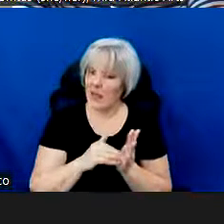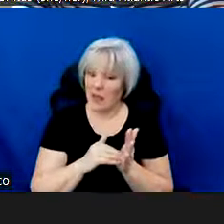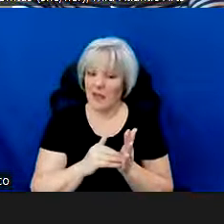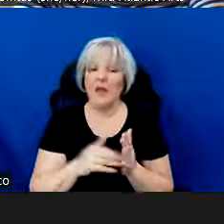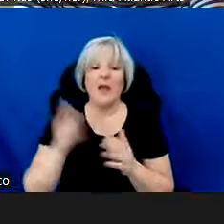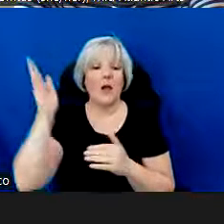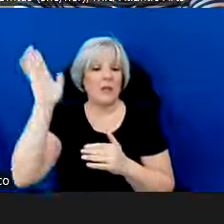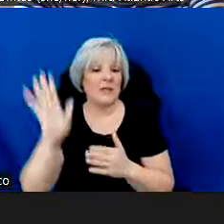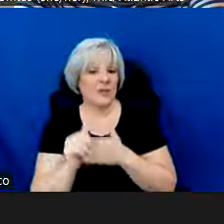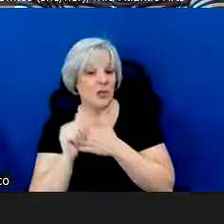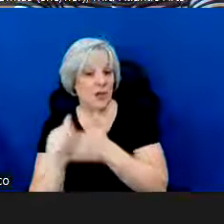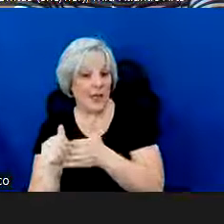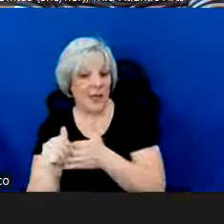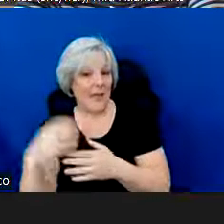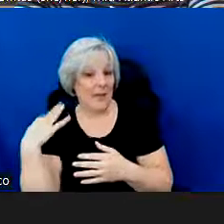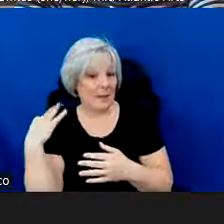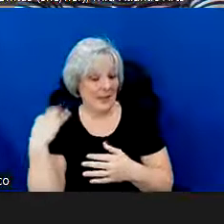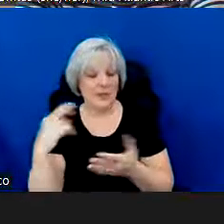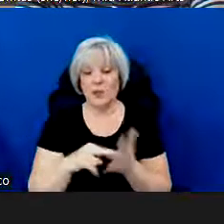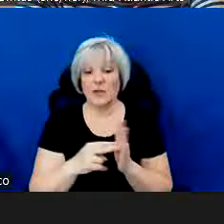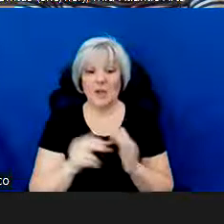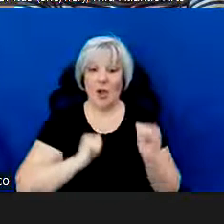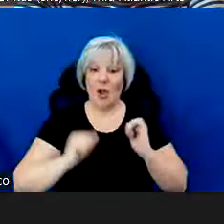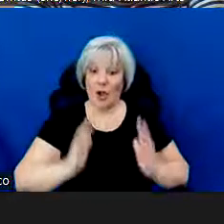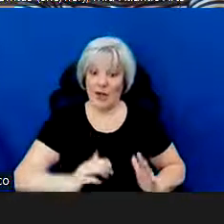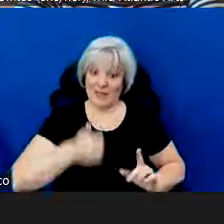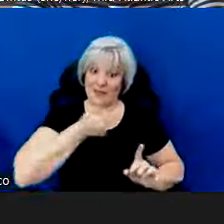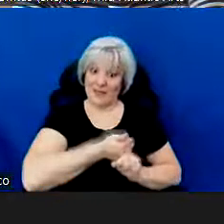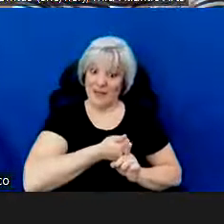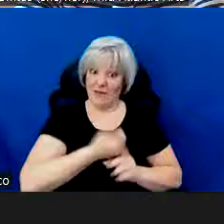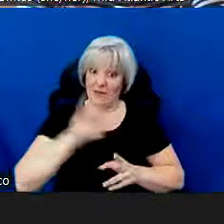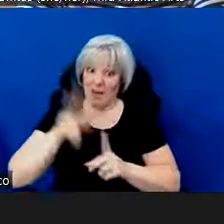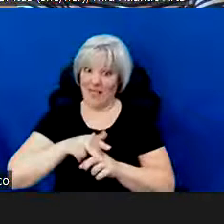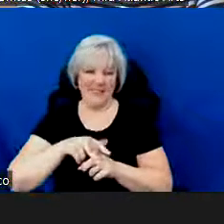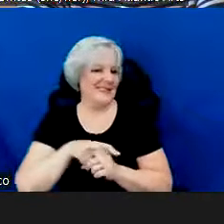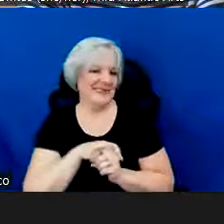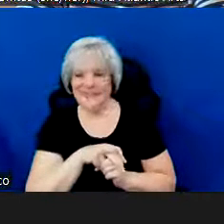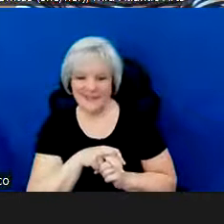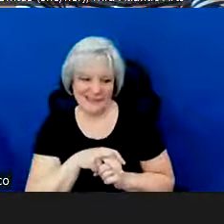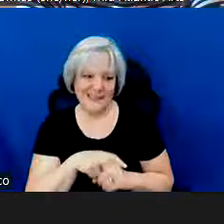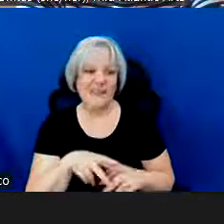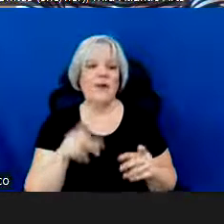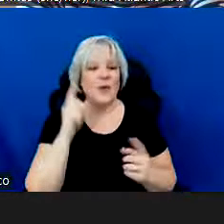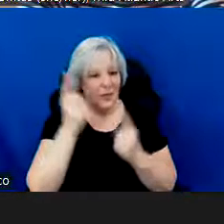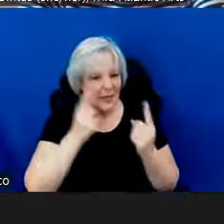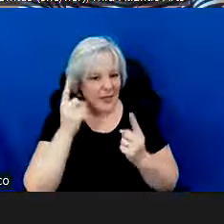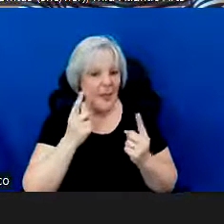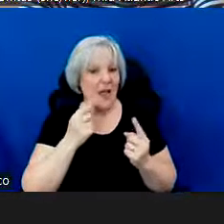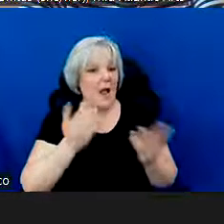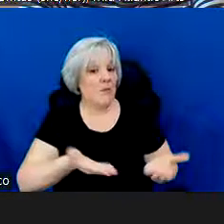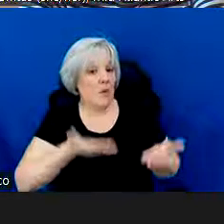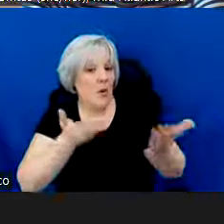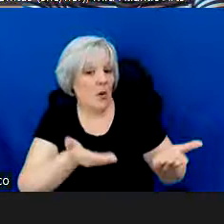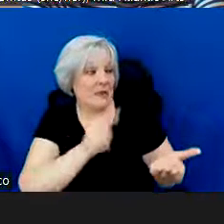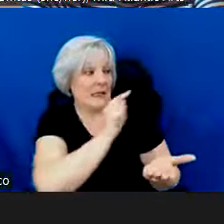presenter-led application, so artists are not eligible to apply. As you think about what artists you will propose to present